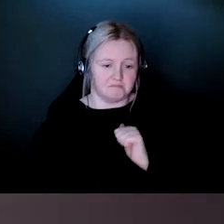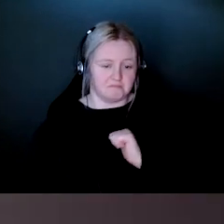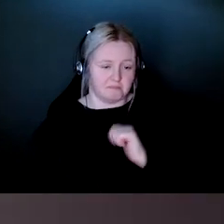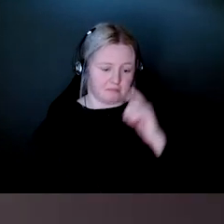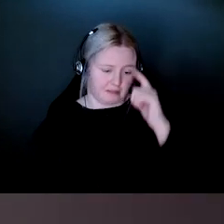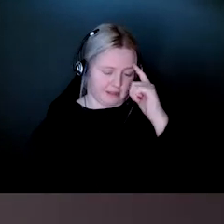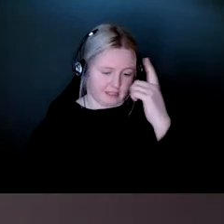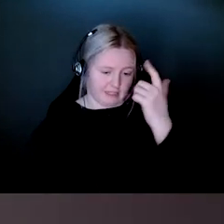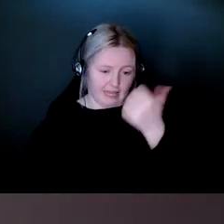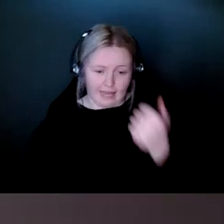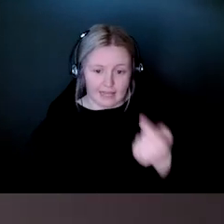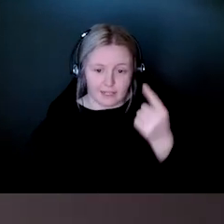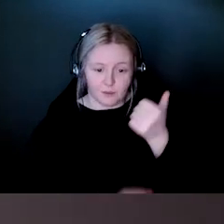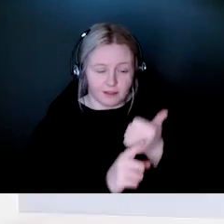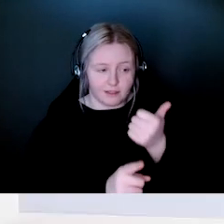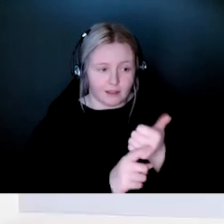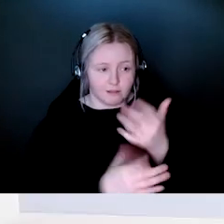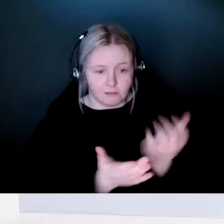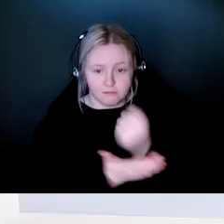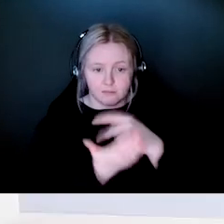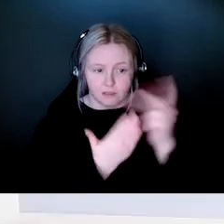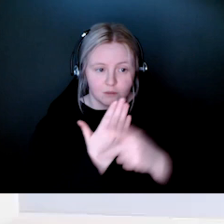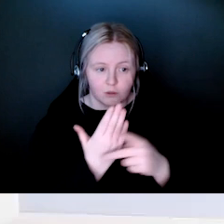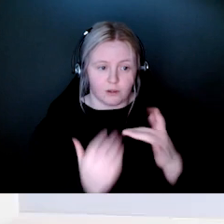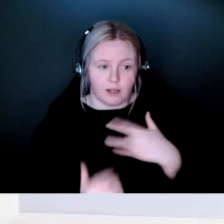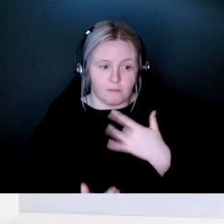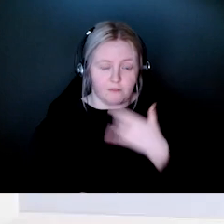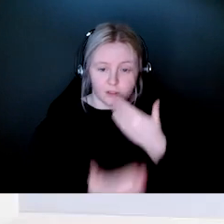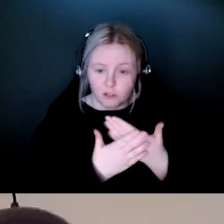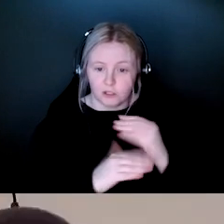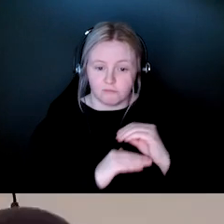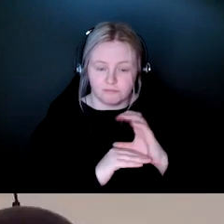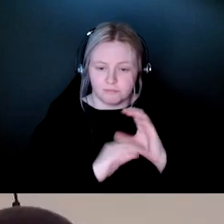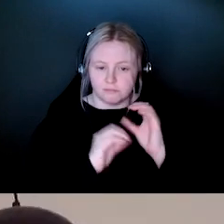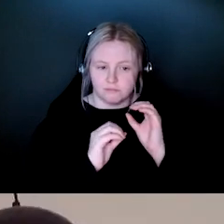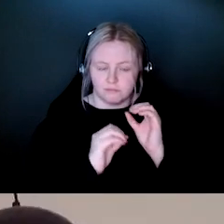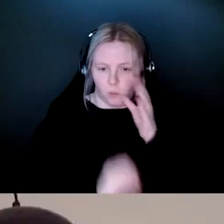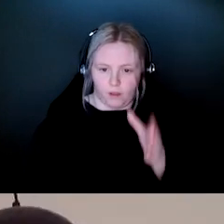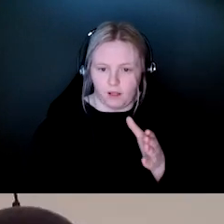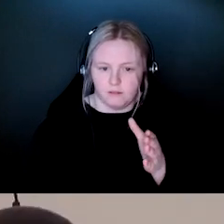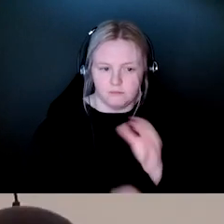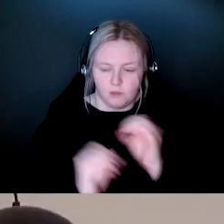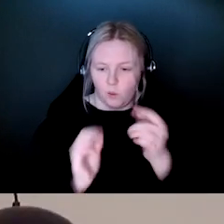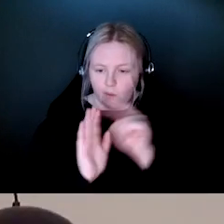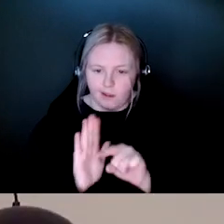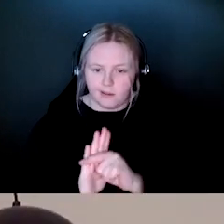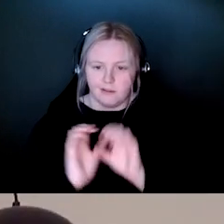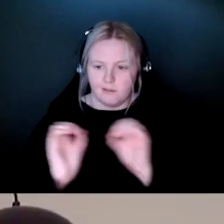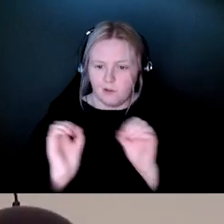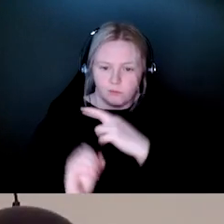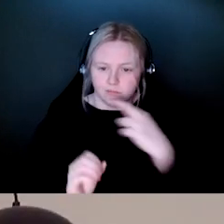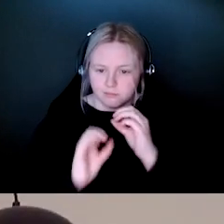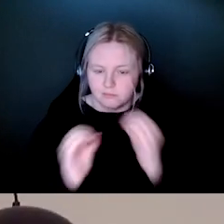something very profound out of this experience. If you approach it with a real open mindedness and an open